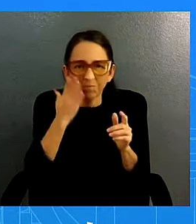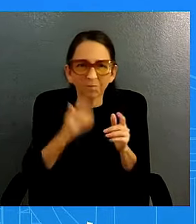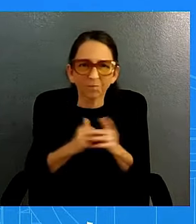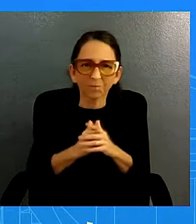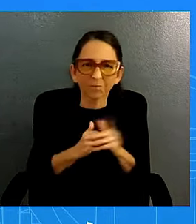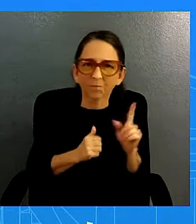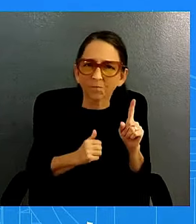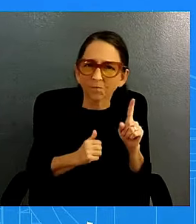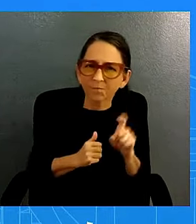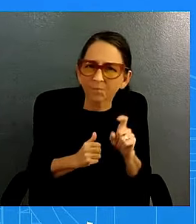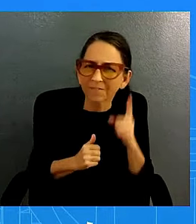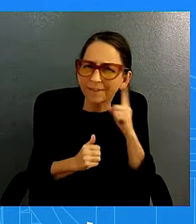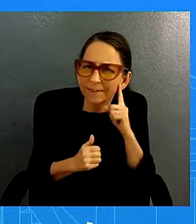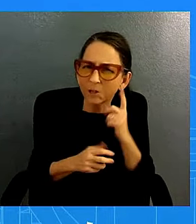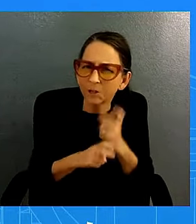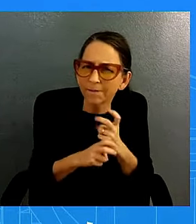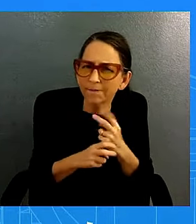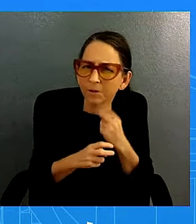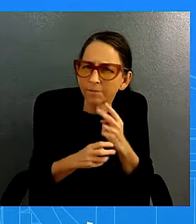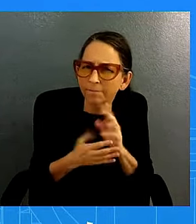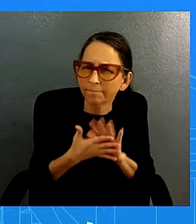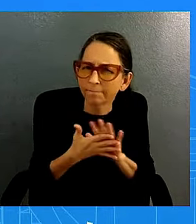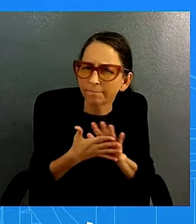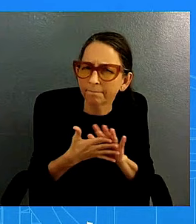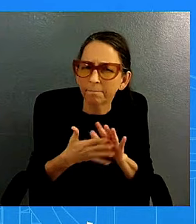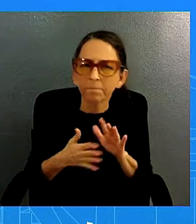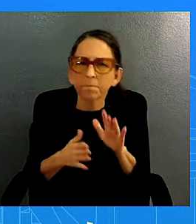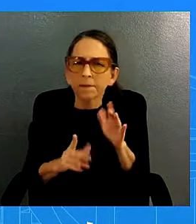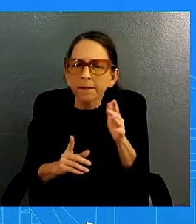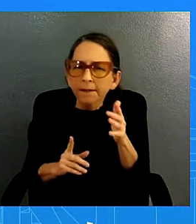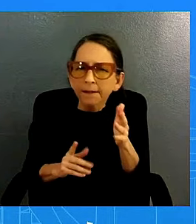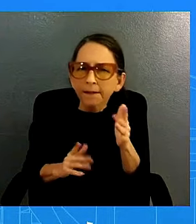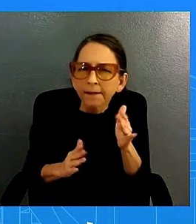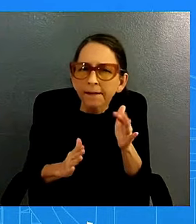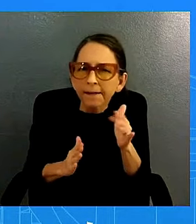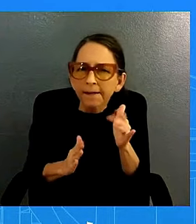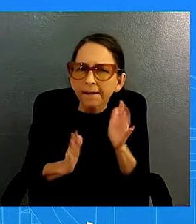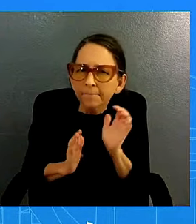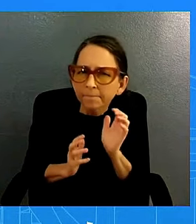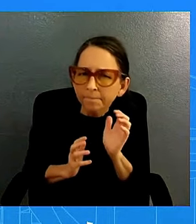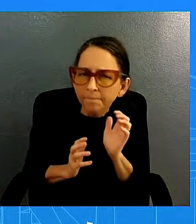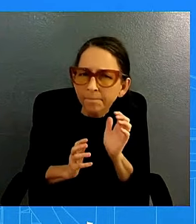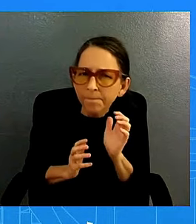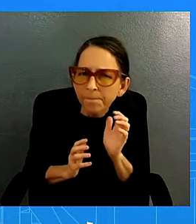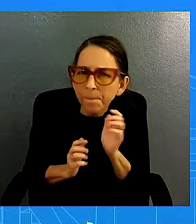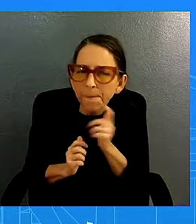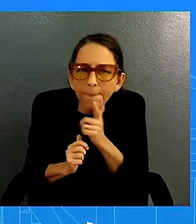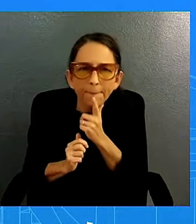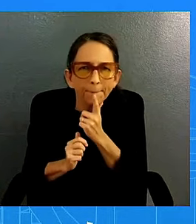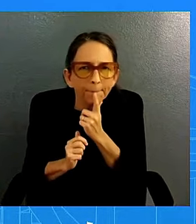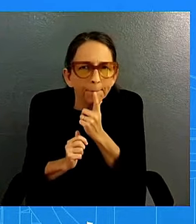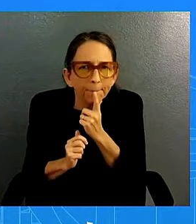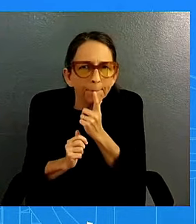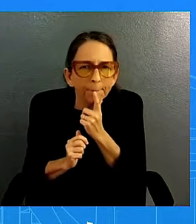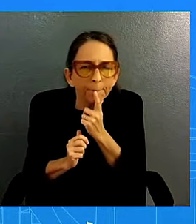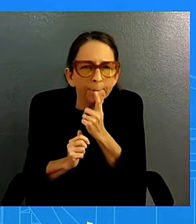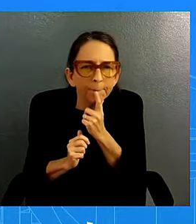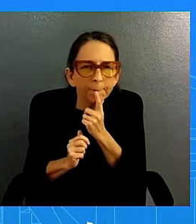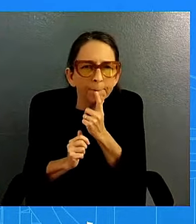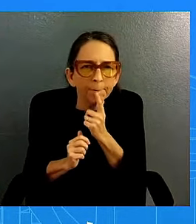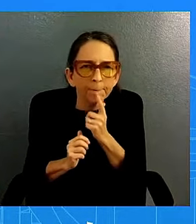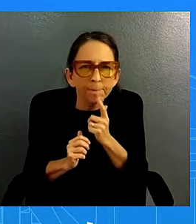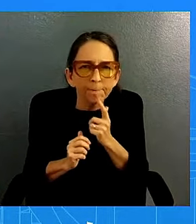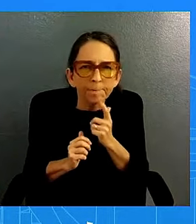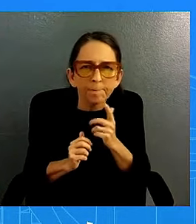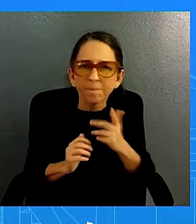administration to roll back the part of the president's border eo as it pertains to asylum seekers so um